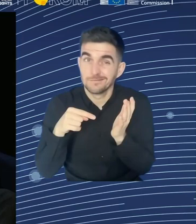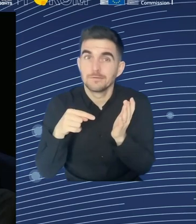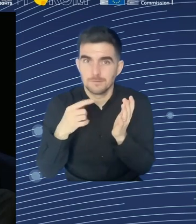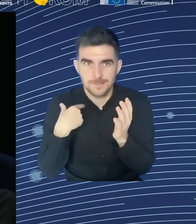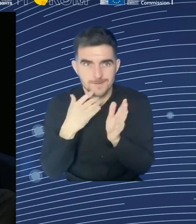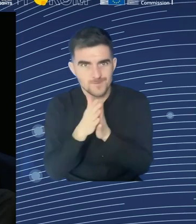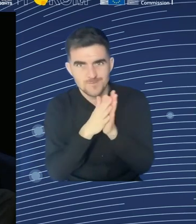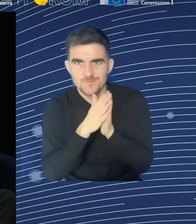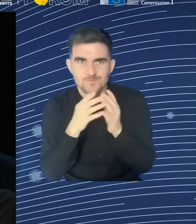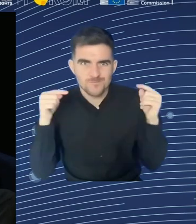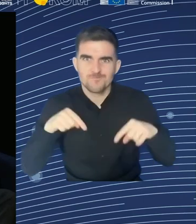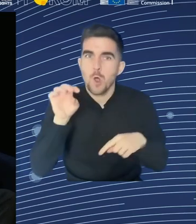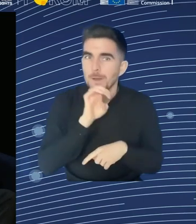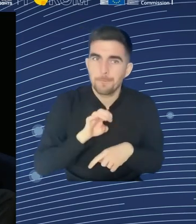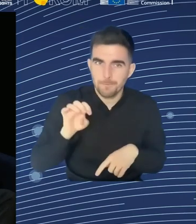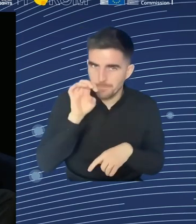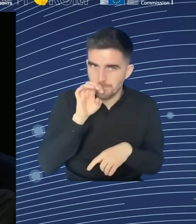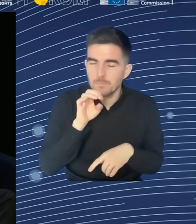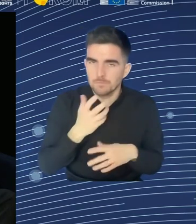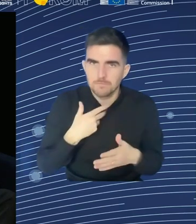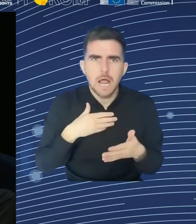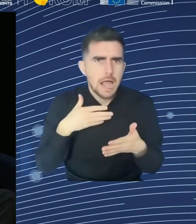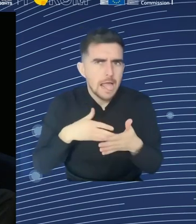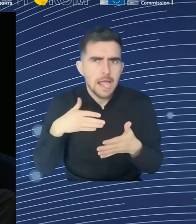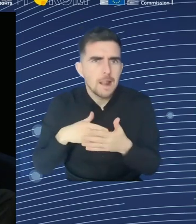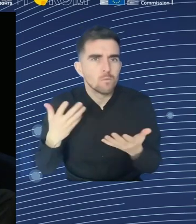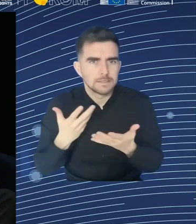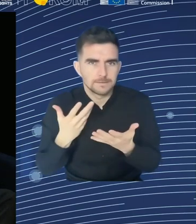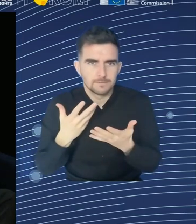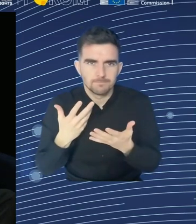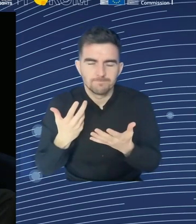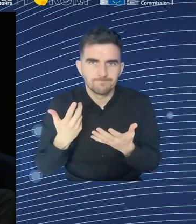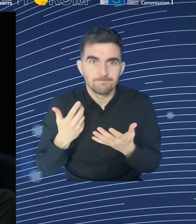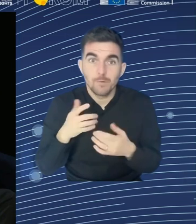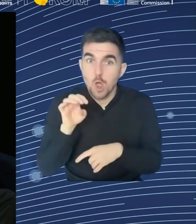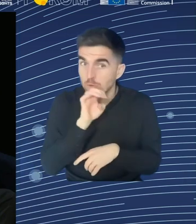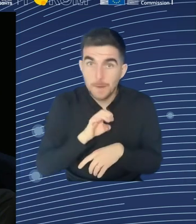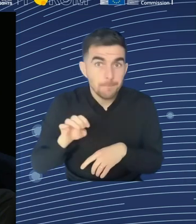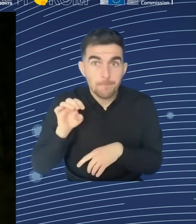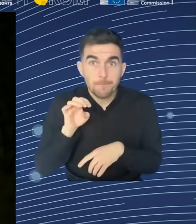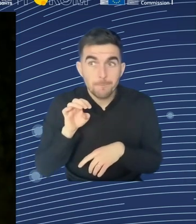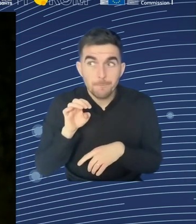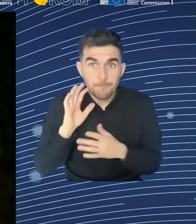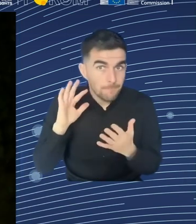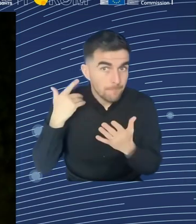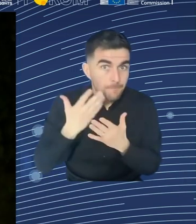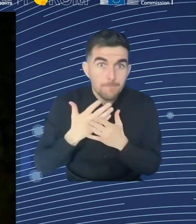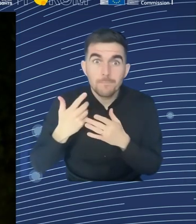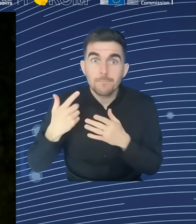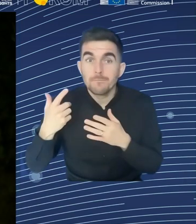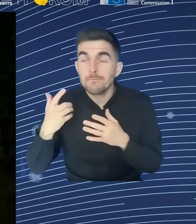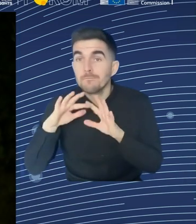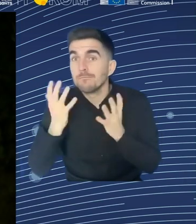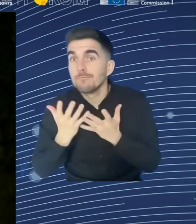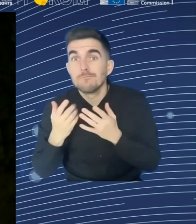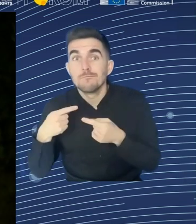And so we need to focus on the competitiveness agenda that is going to strengthen the position of Europe in the global competition. And perhaps one last word